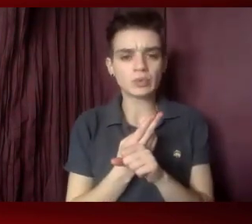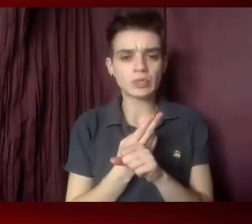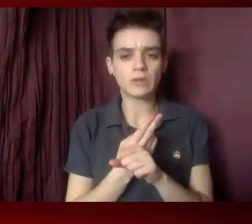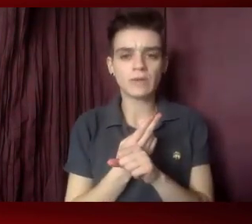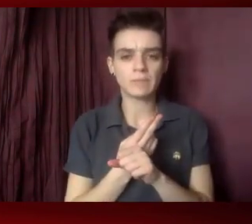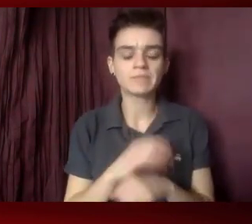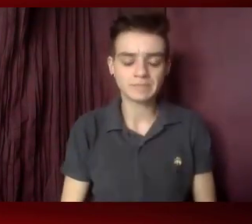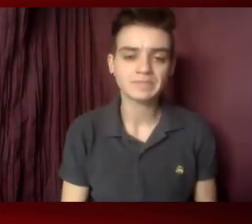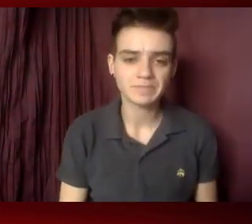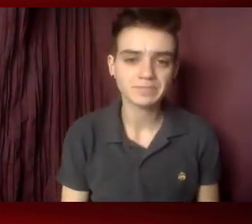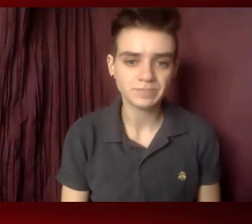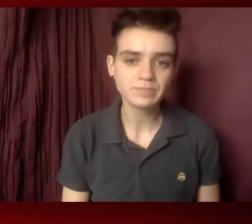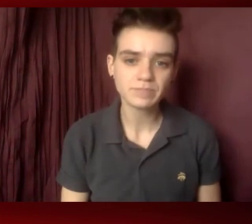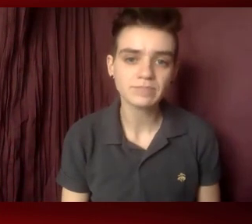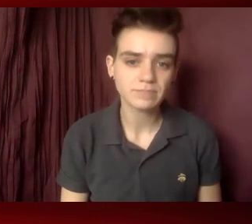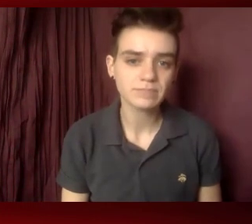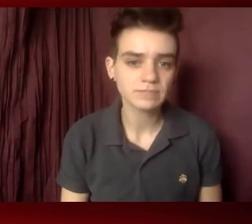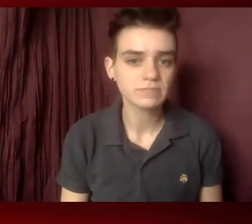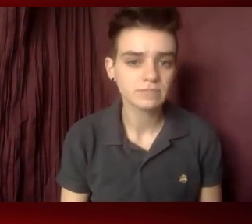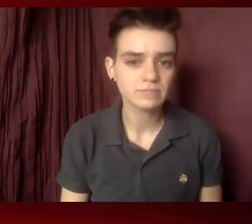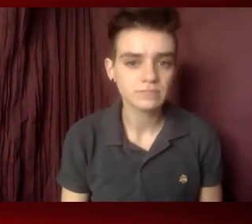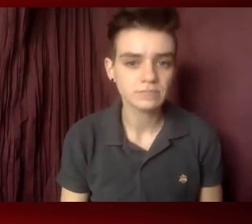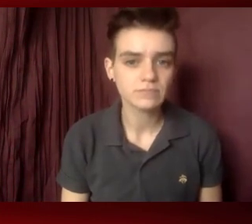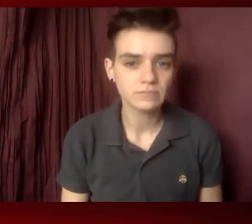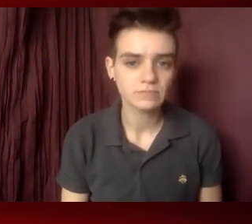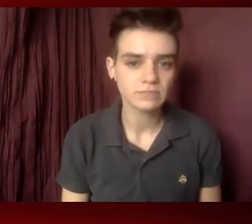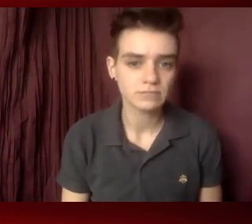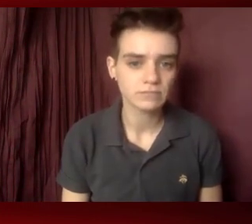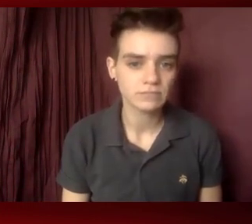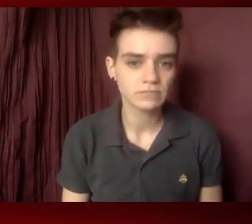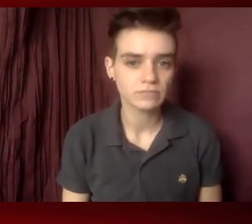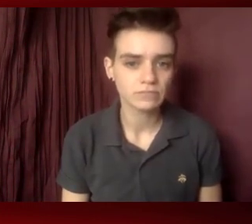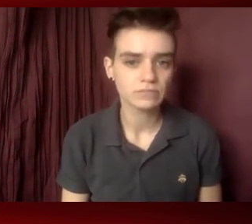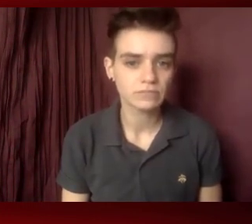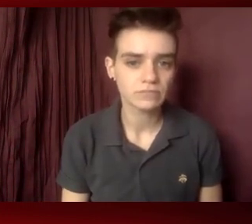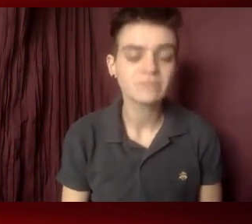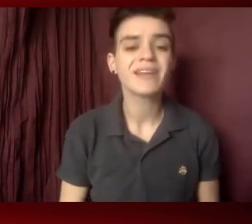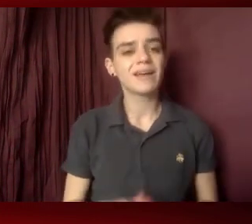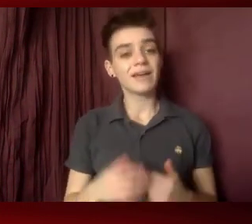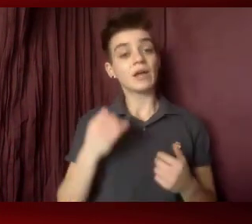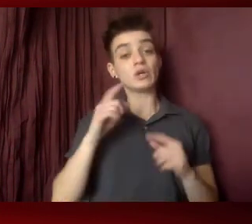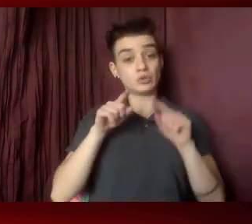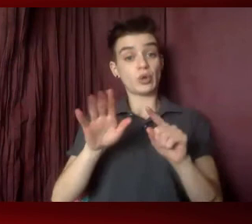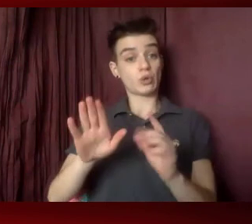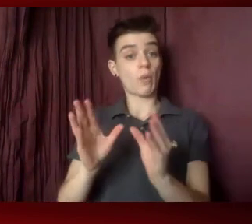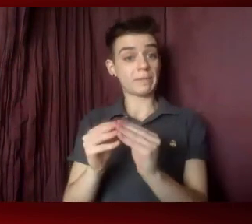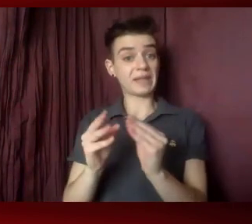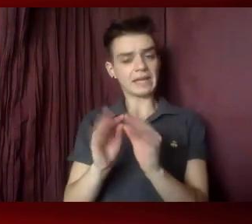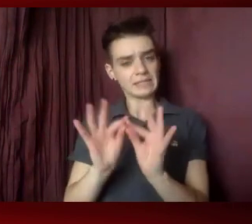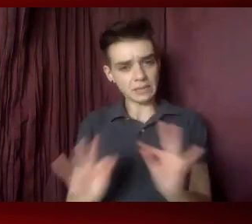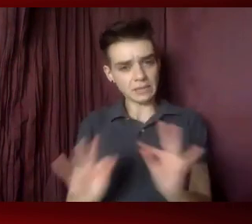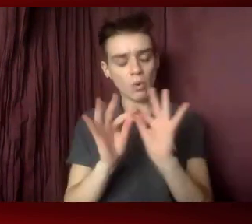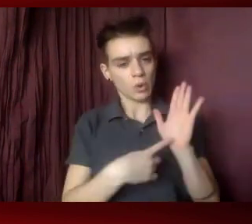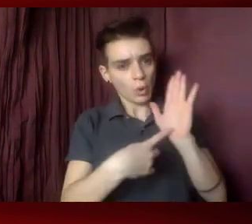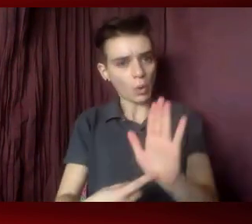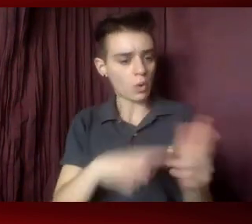briefs in closing, just so that the person who you're meeting with knows that if they did have